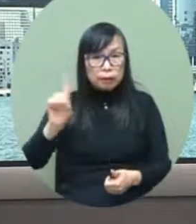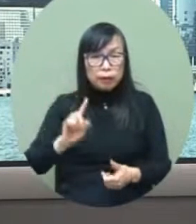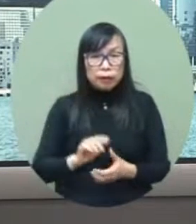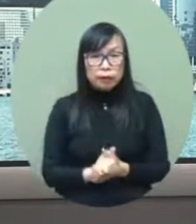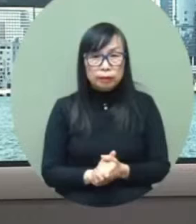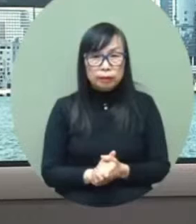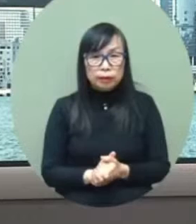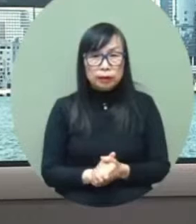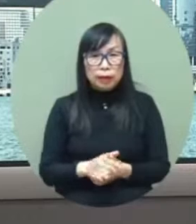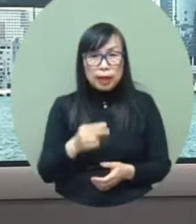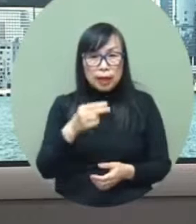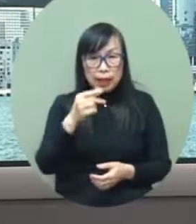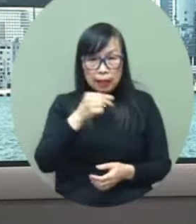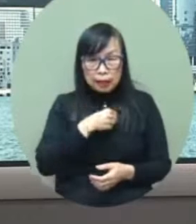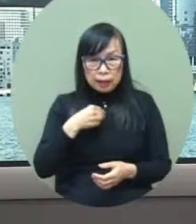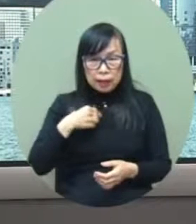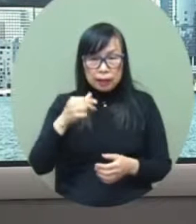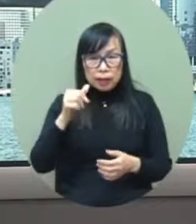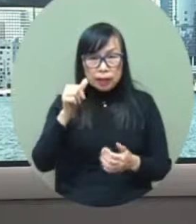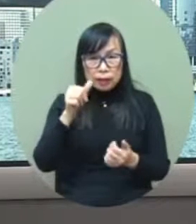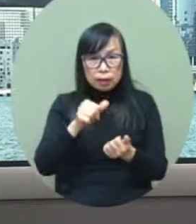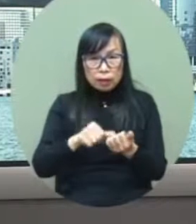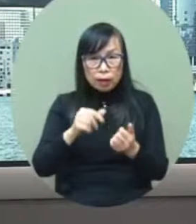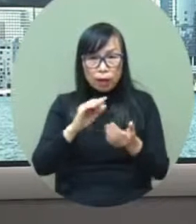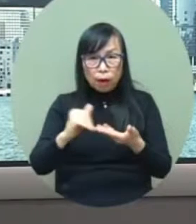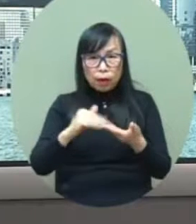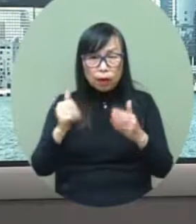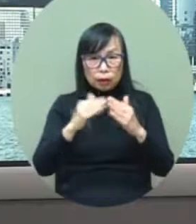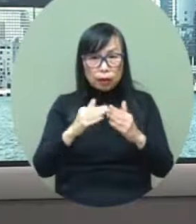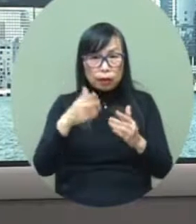We need to let the public know, too, what the arrangement is.